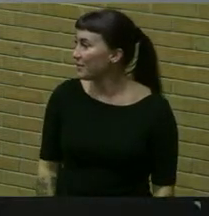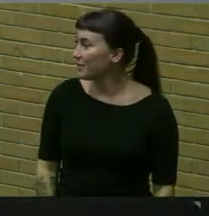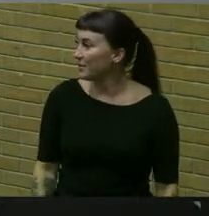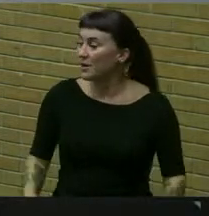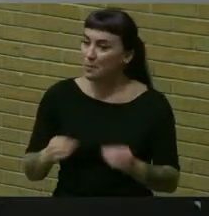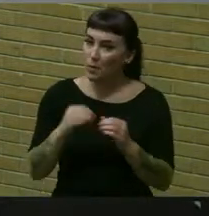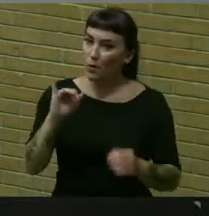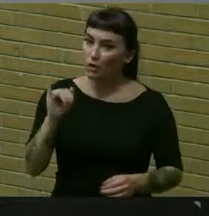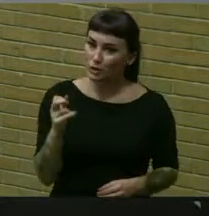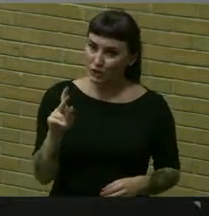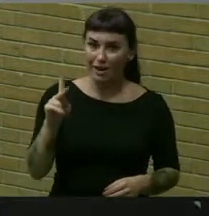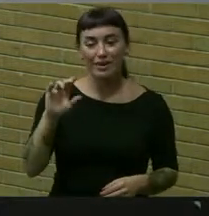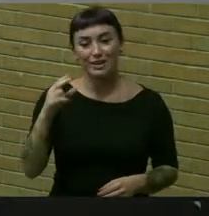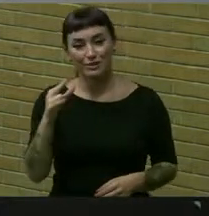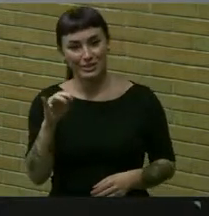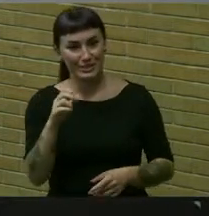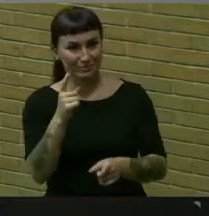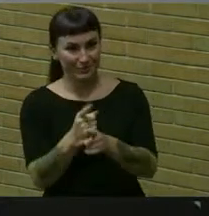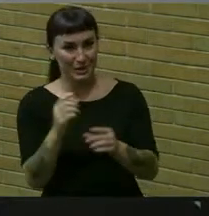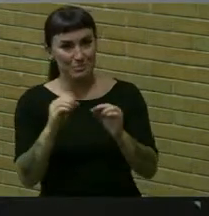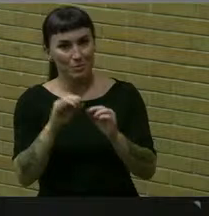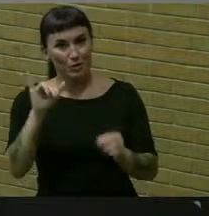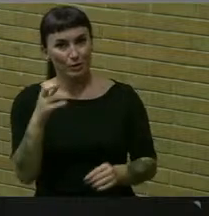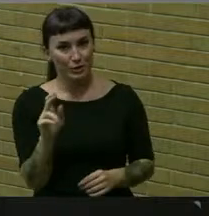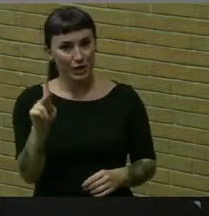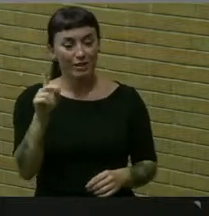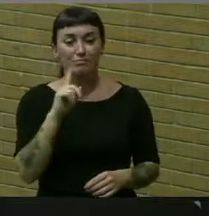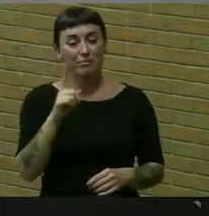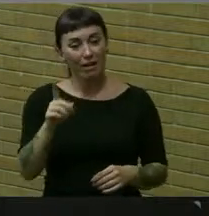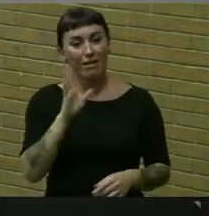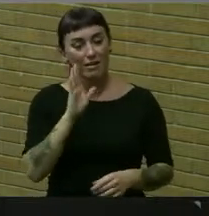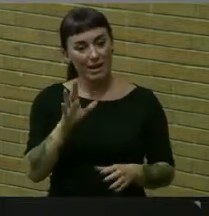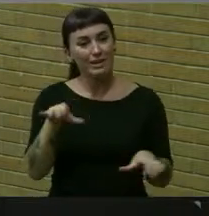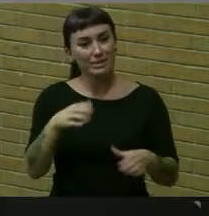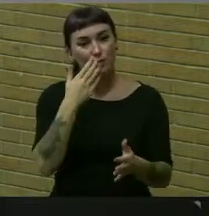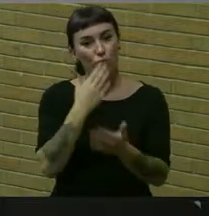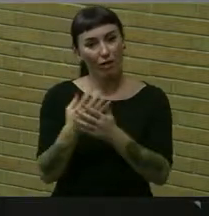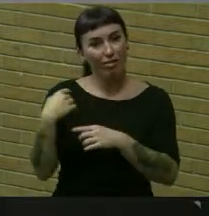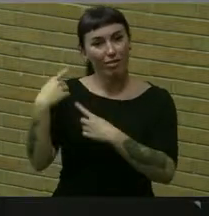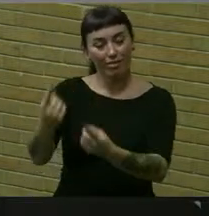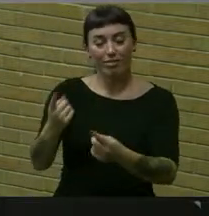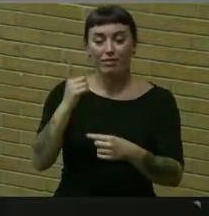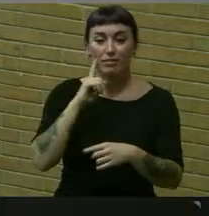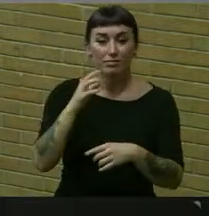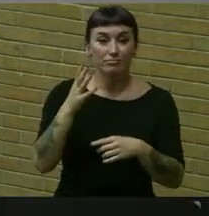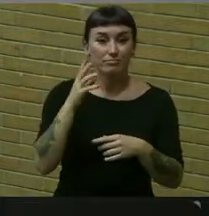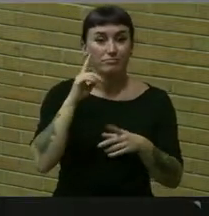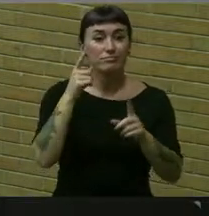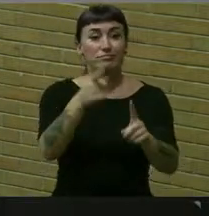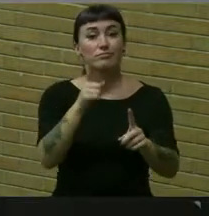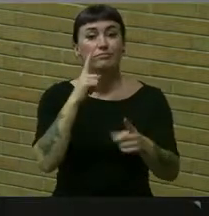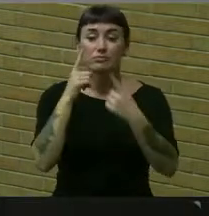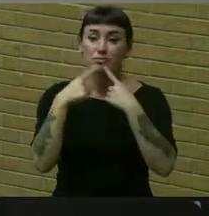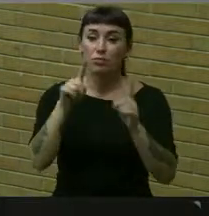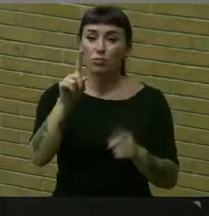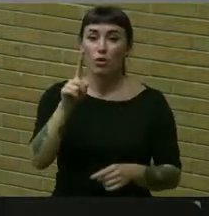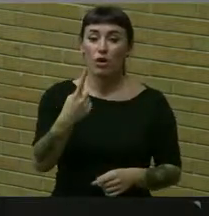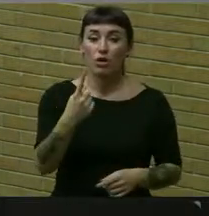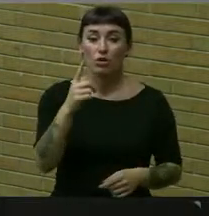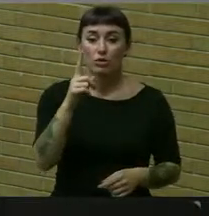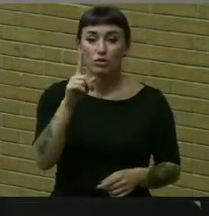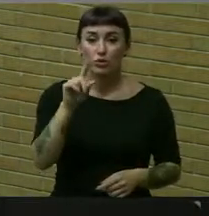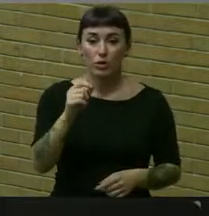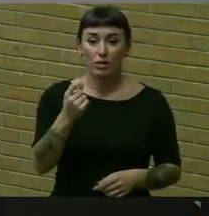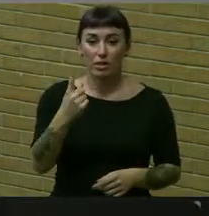more junk um but it it served well um the next matter seeks to declare one 2011 ice